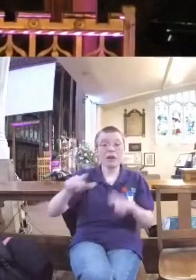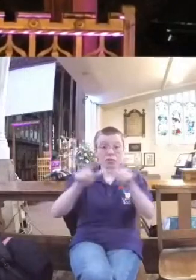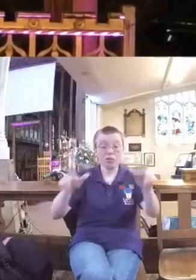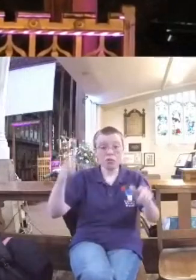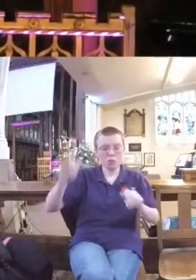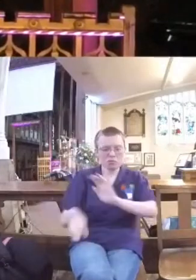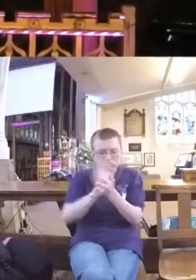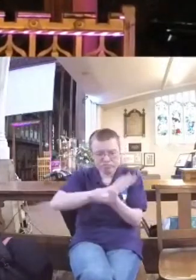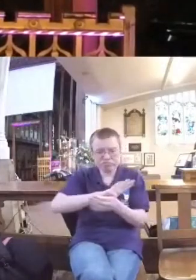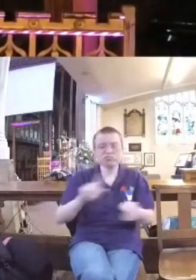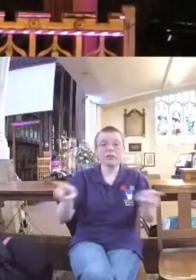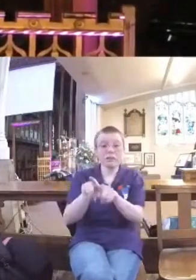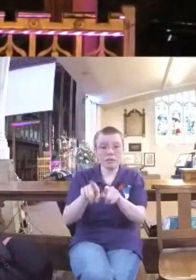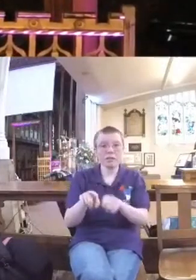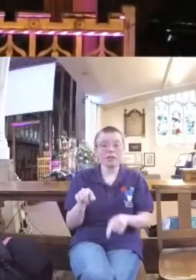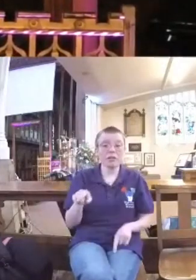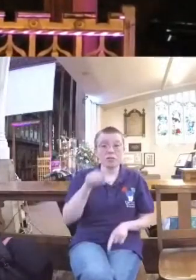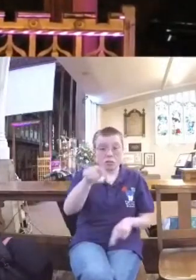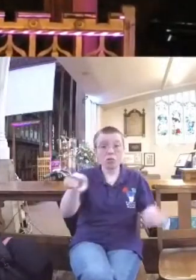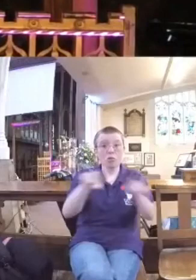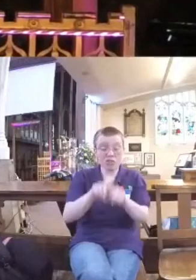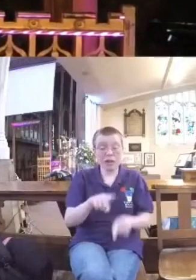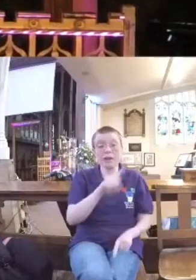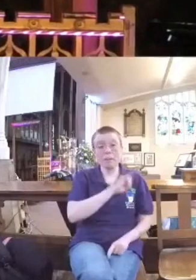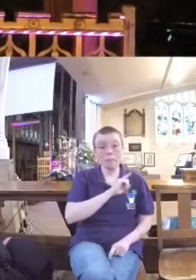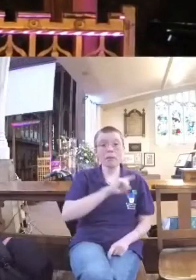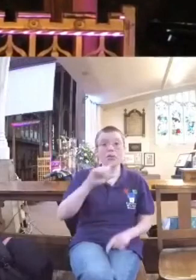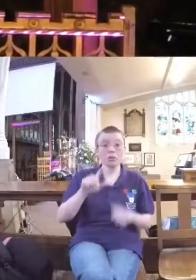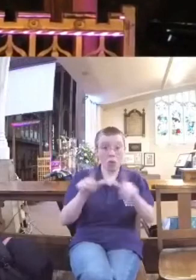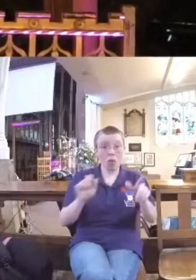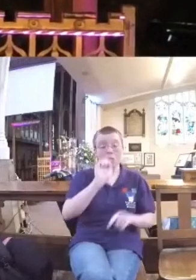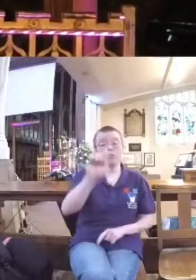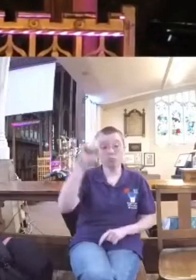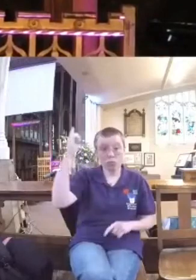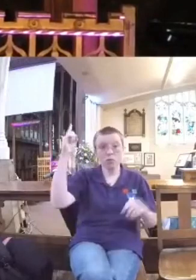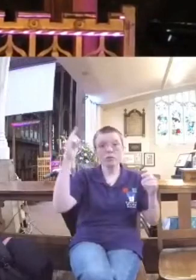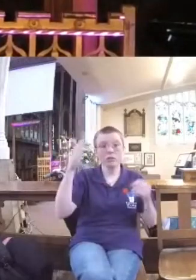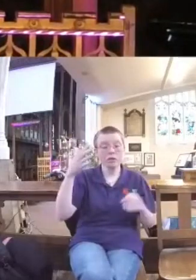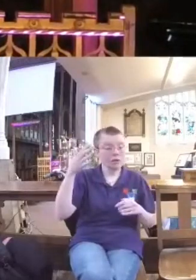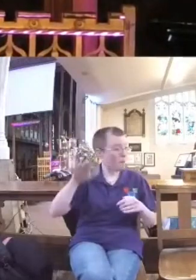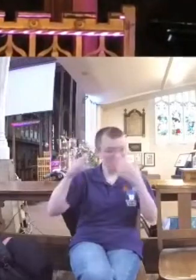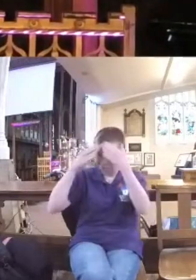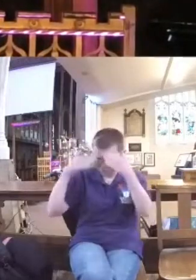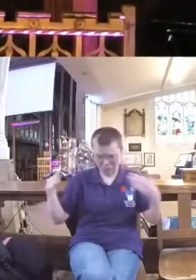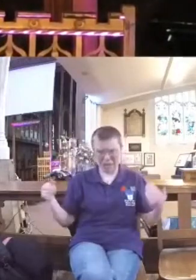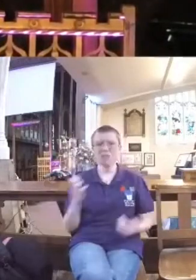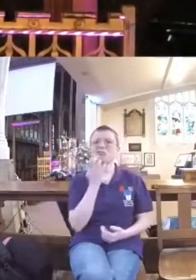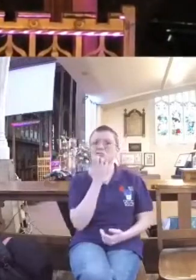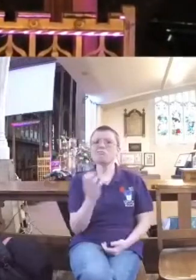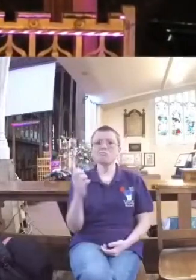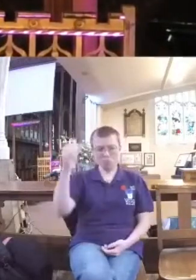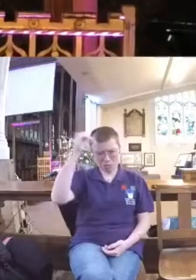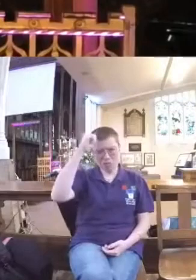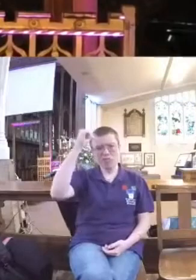you, so you will be destroyed for not obeying the Lord your God. Moses, he must have known,